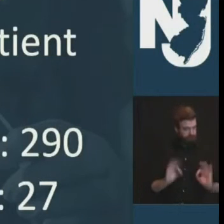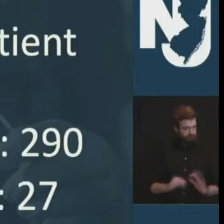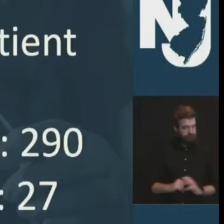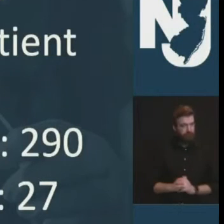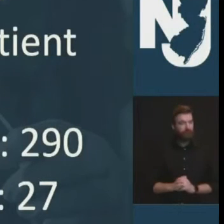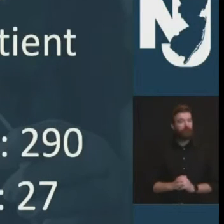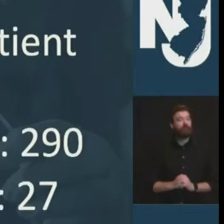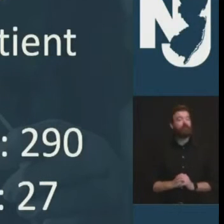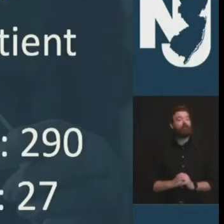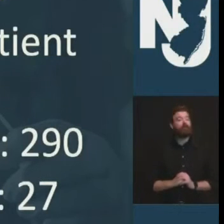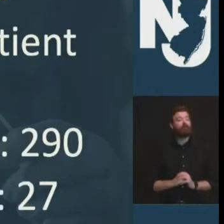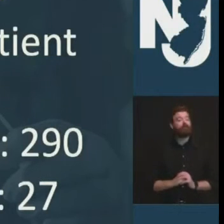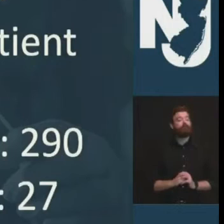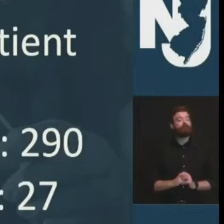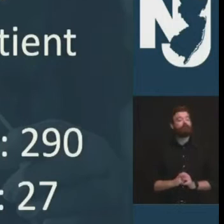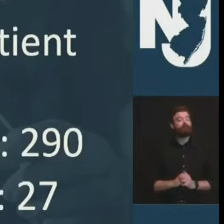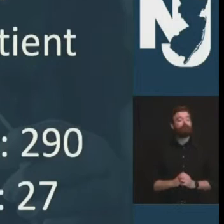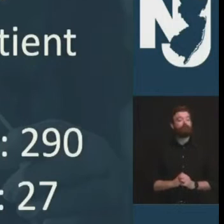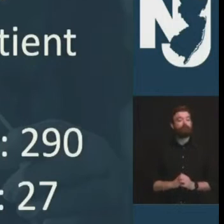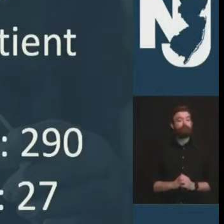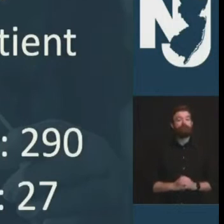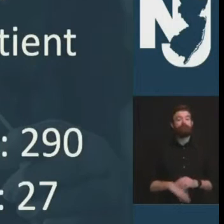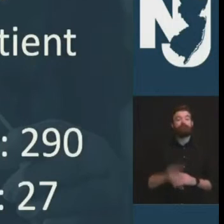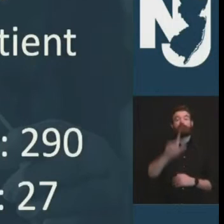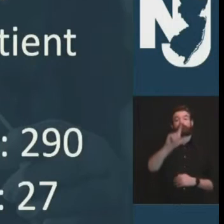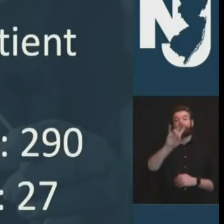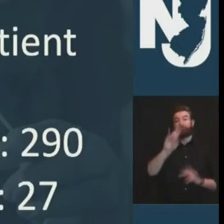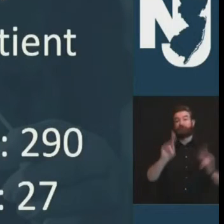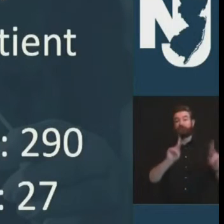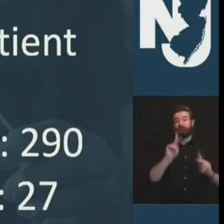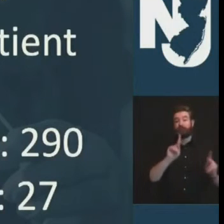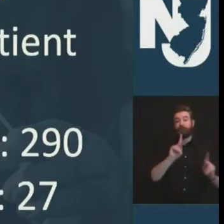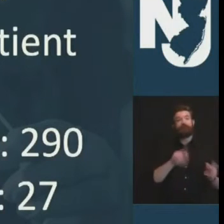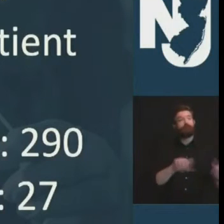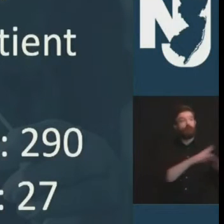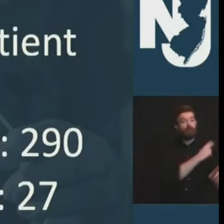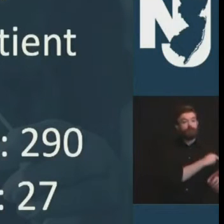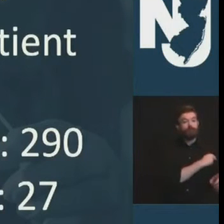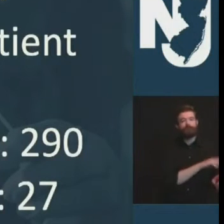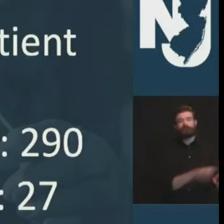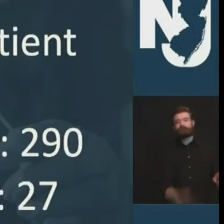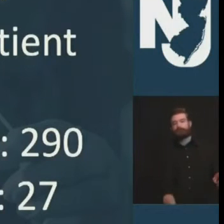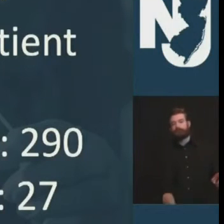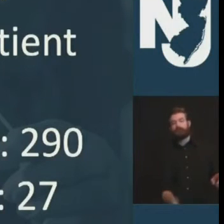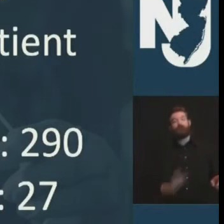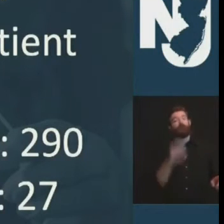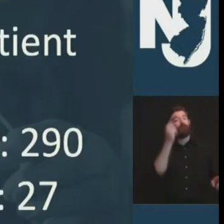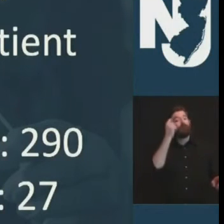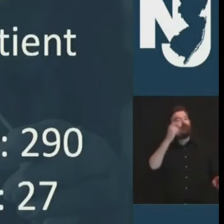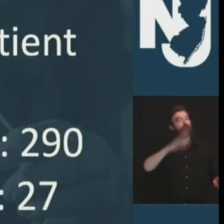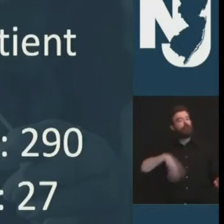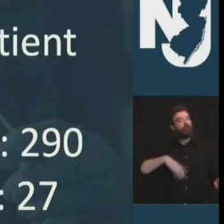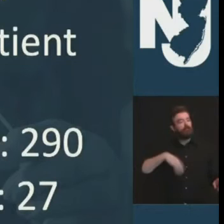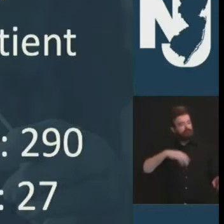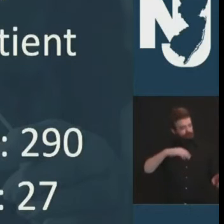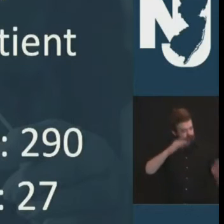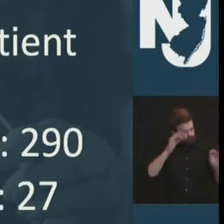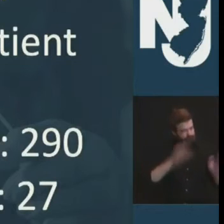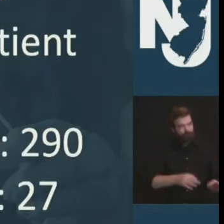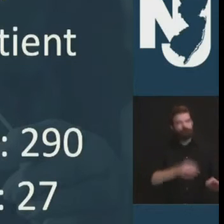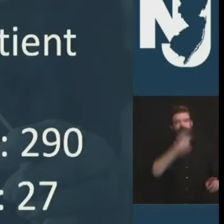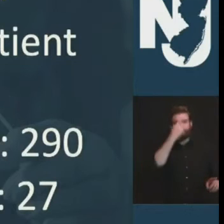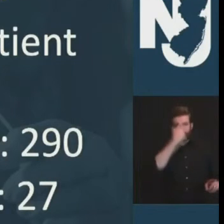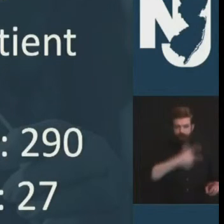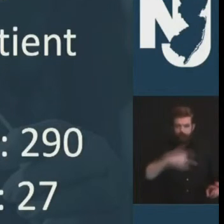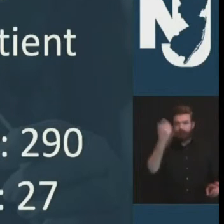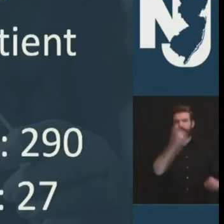covid fatalities 27 patients died in our hospitals yesterday but in terms of confirmed